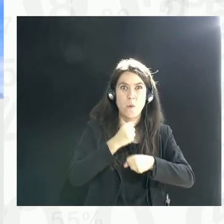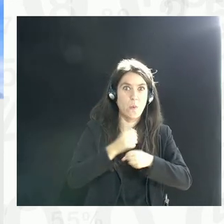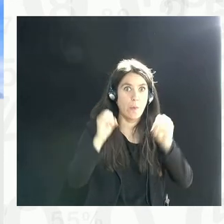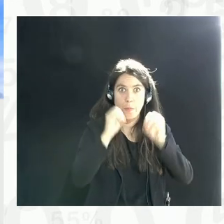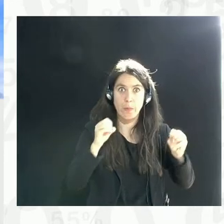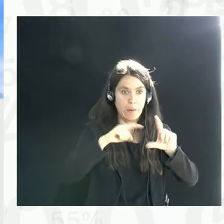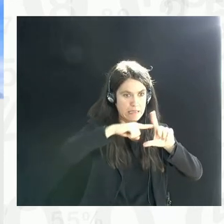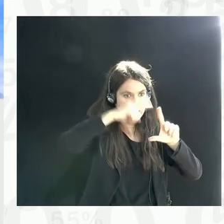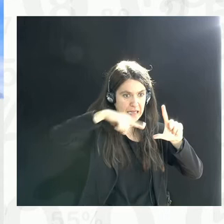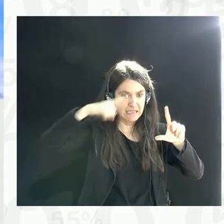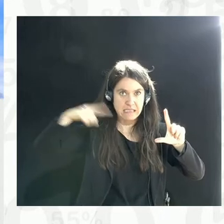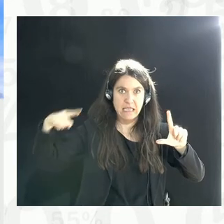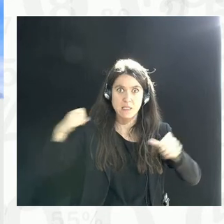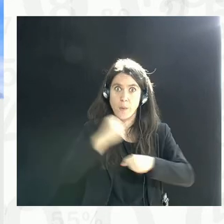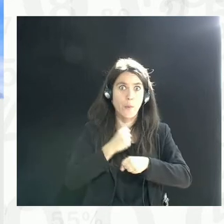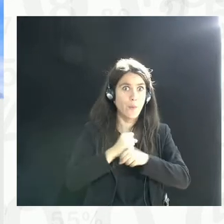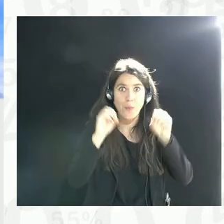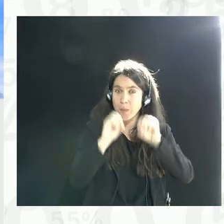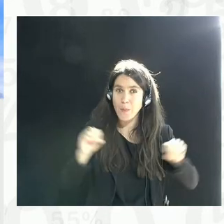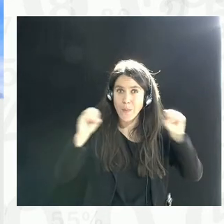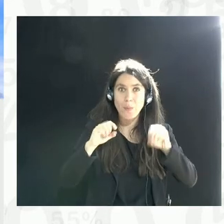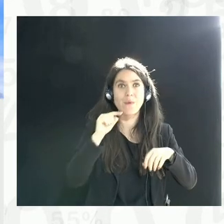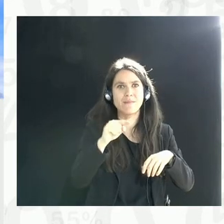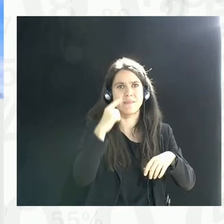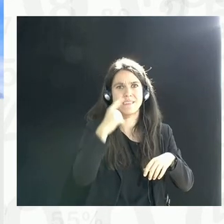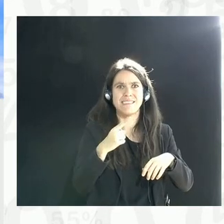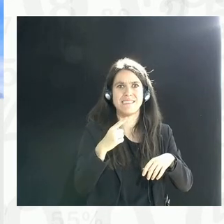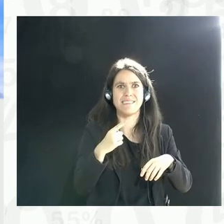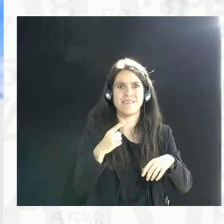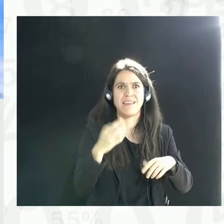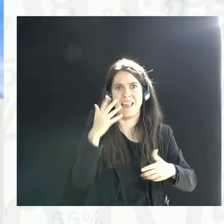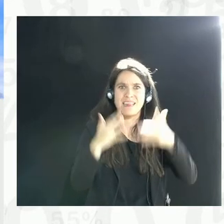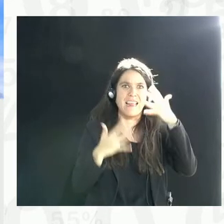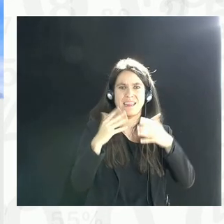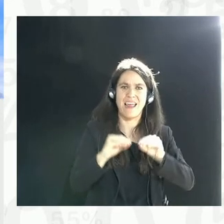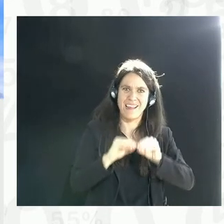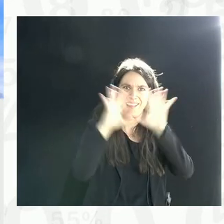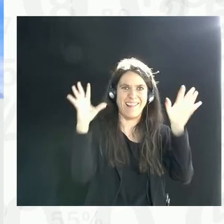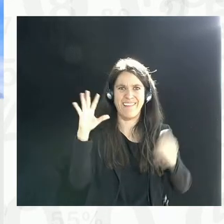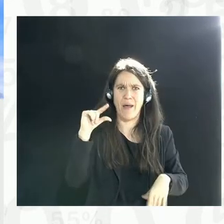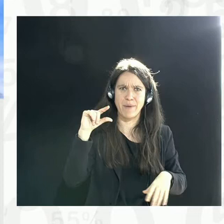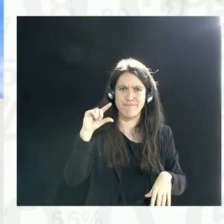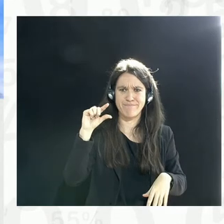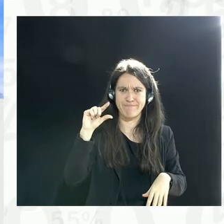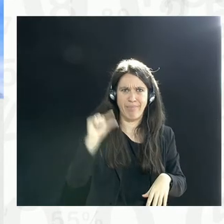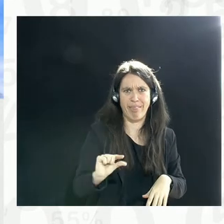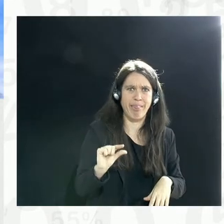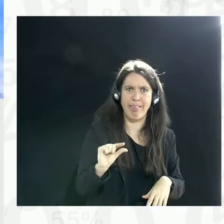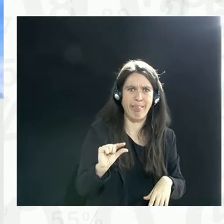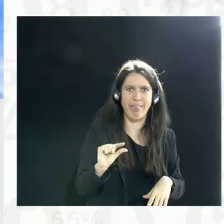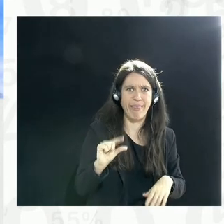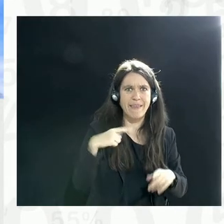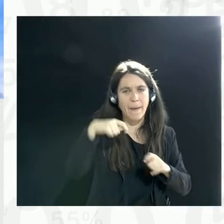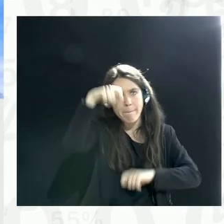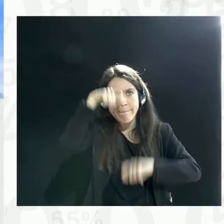data are demonstrably poorer and measuring